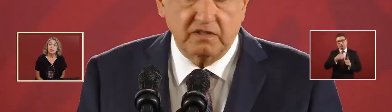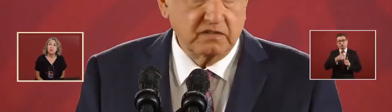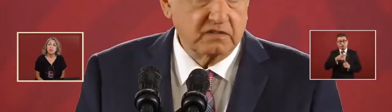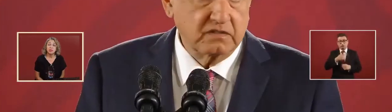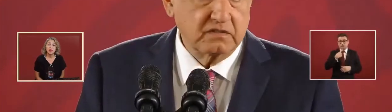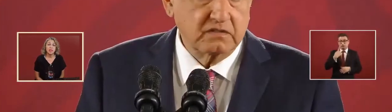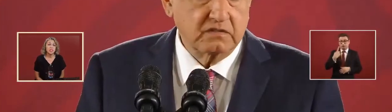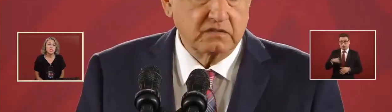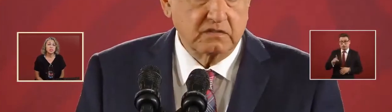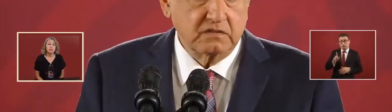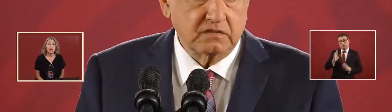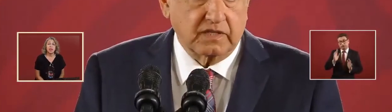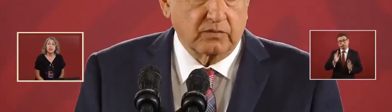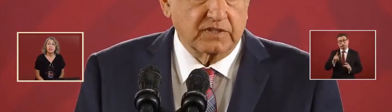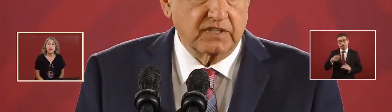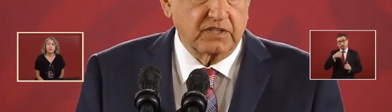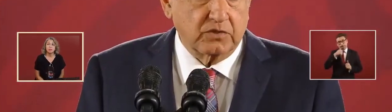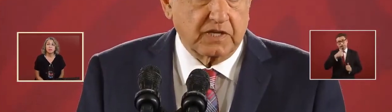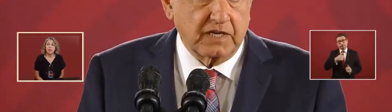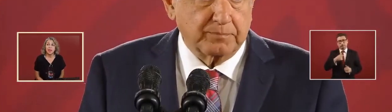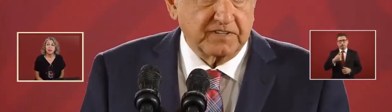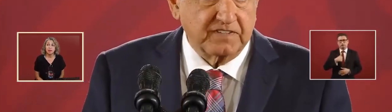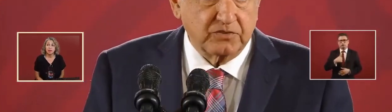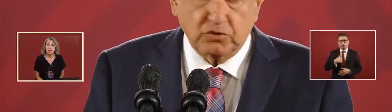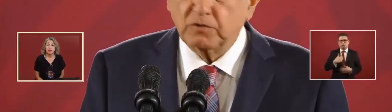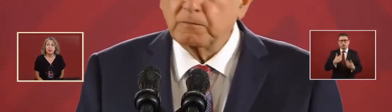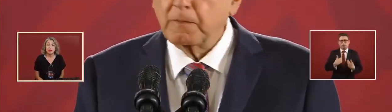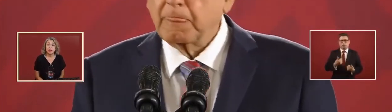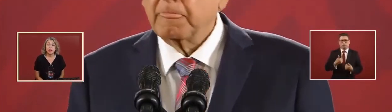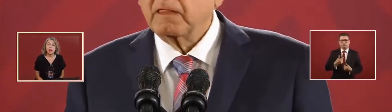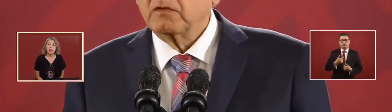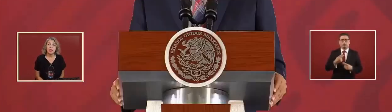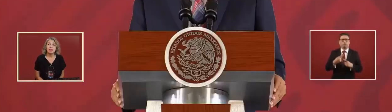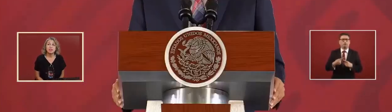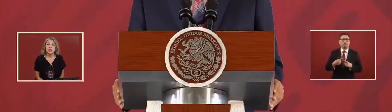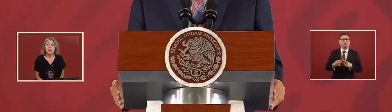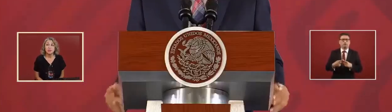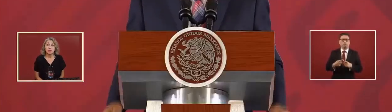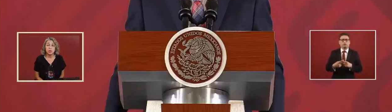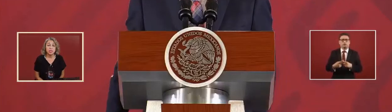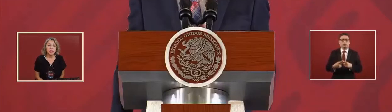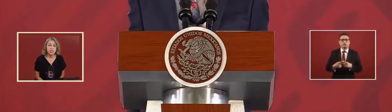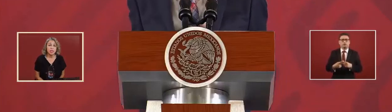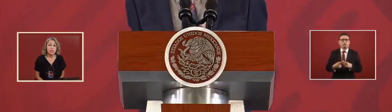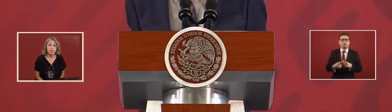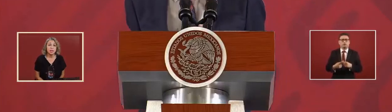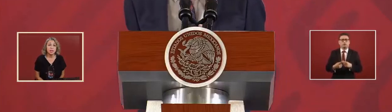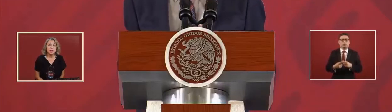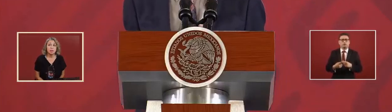that matter. I understand it was presented by a